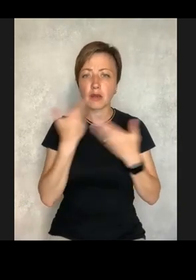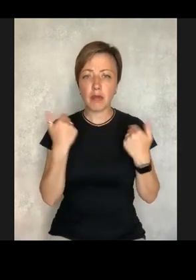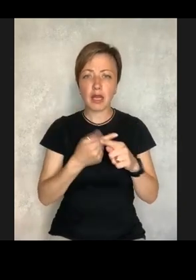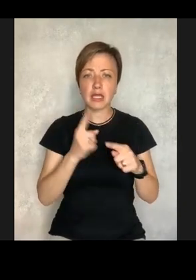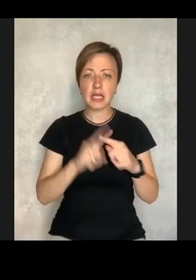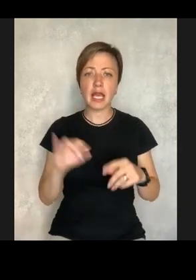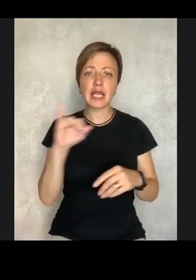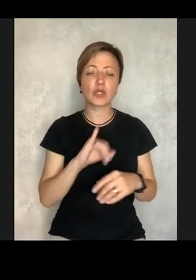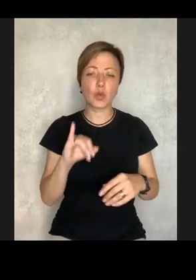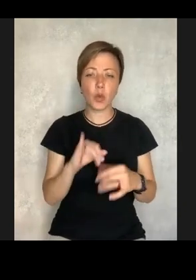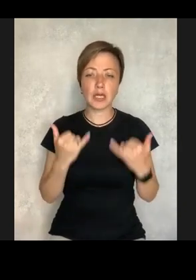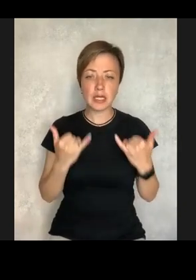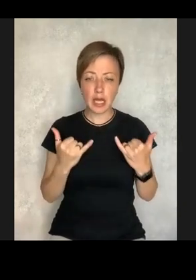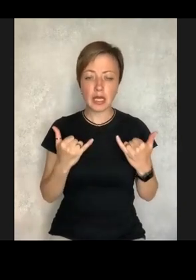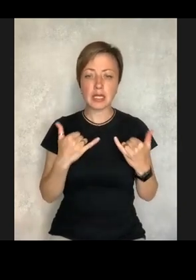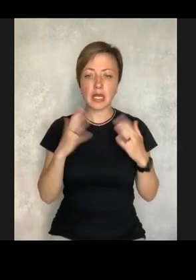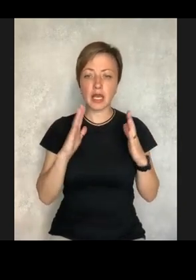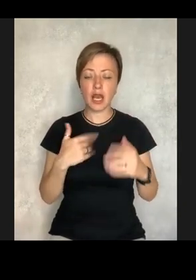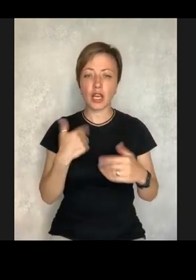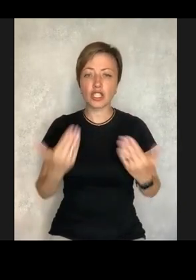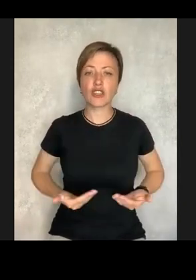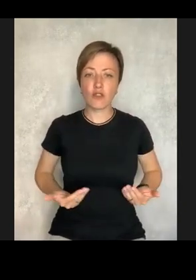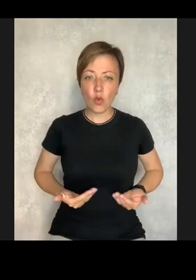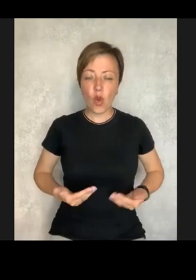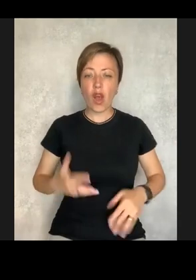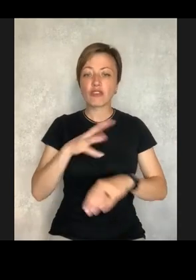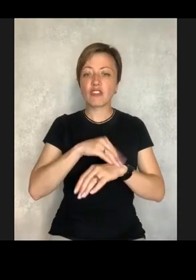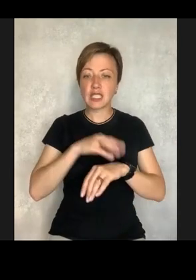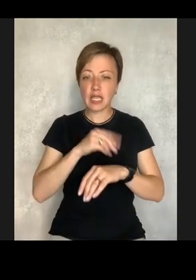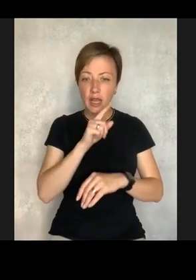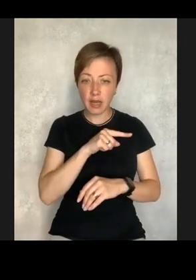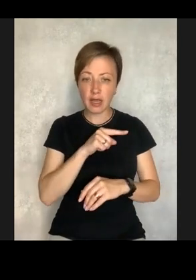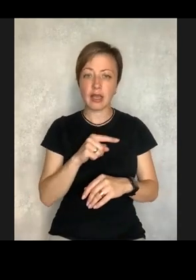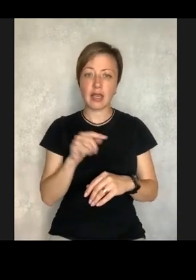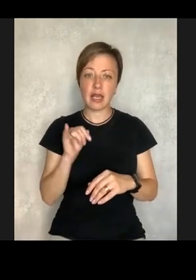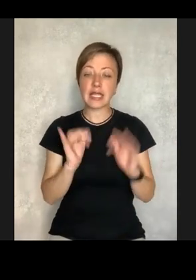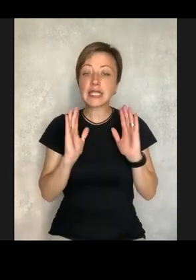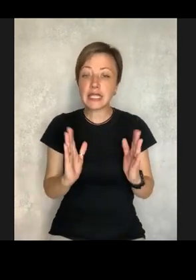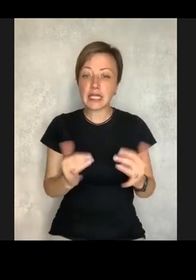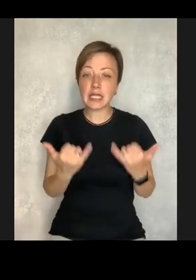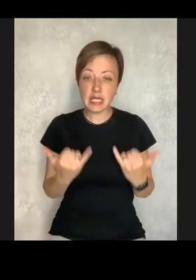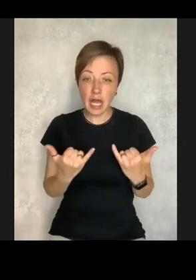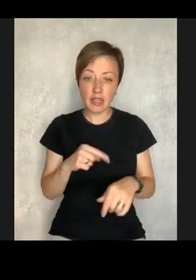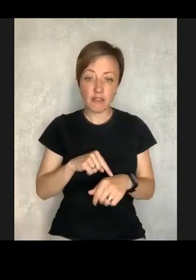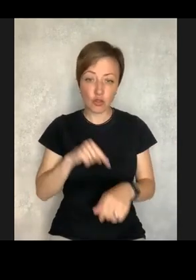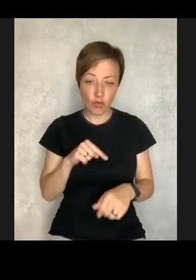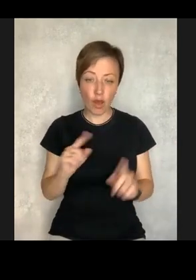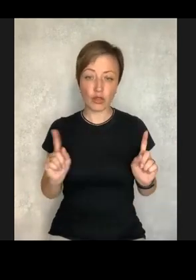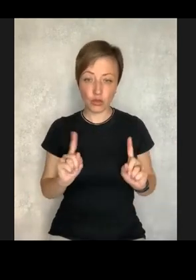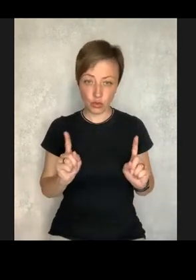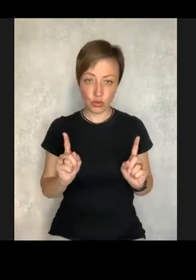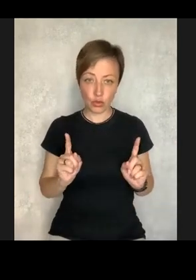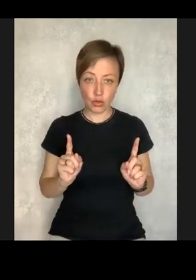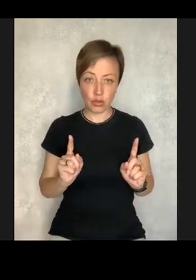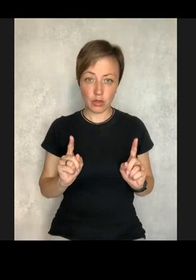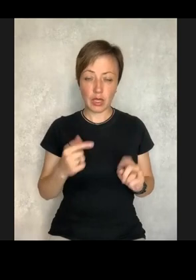back then I thought it was not my case, but now I live in Switzerland. And it's only now when